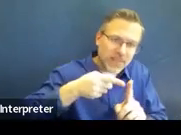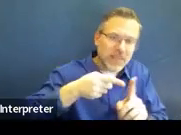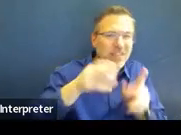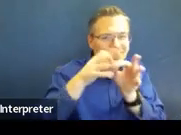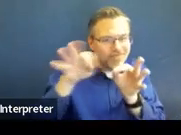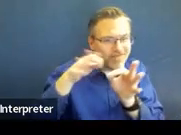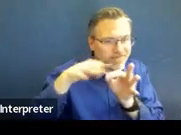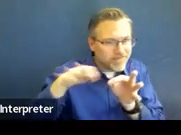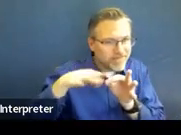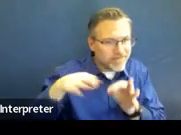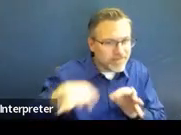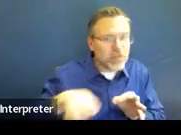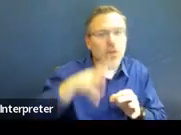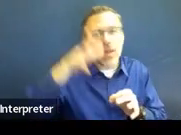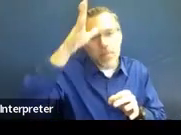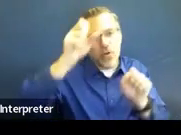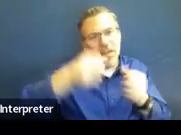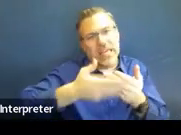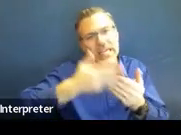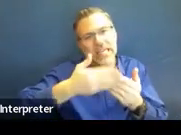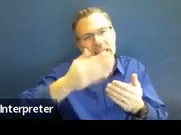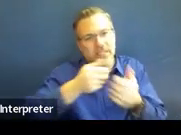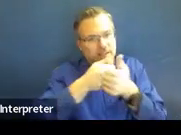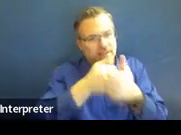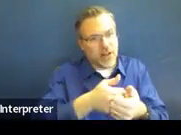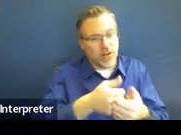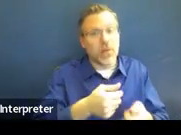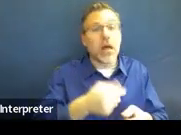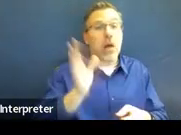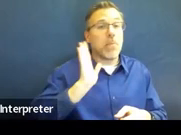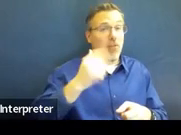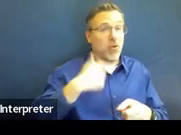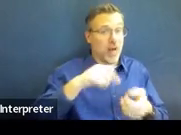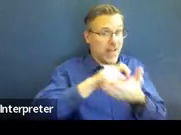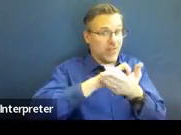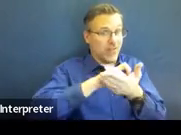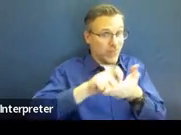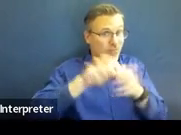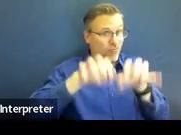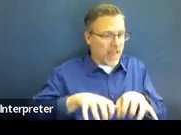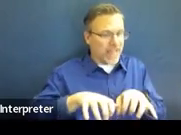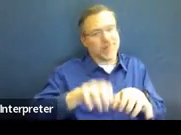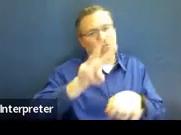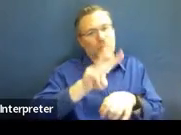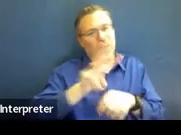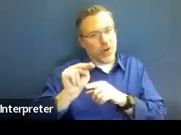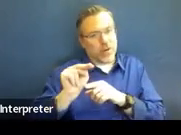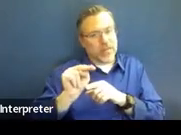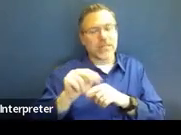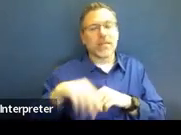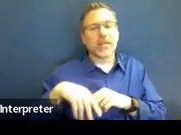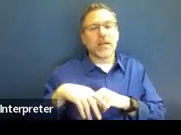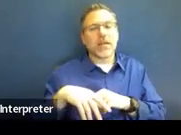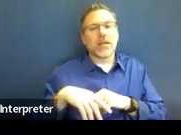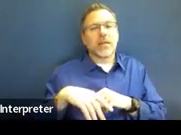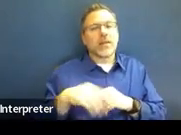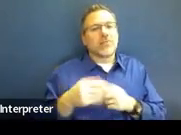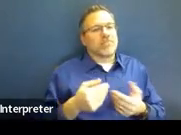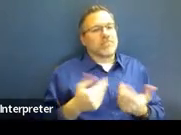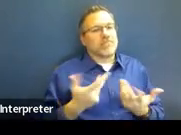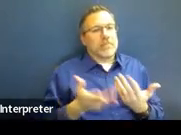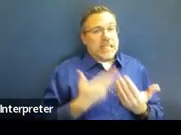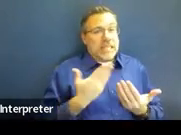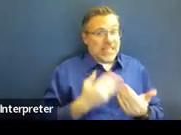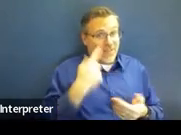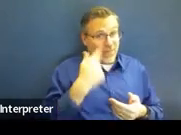that are made. I know that when I was writing written notices and when I check over written notices, it's easier for